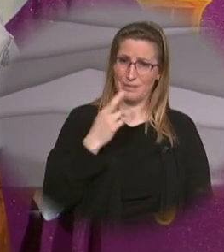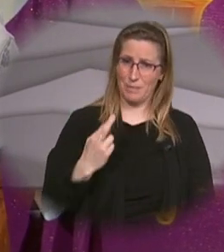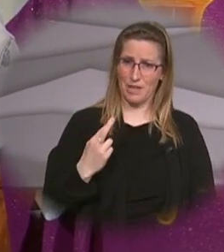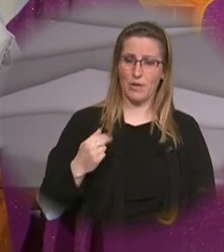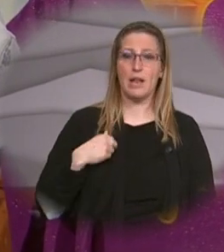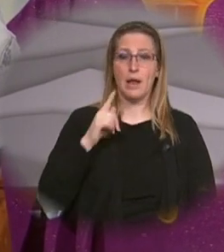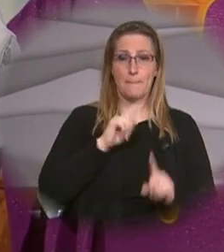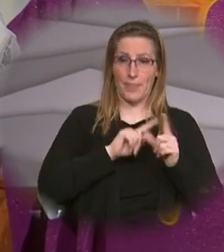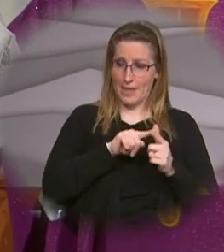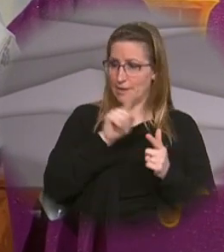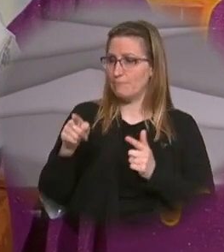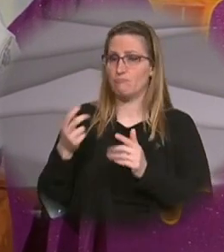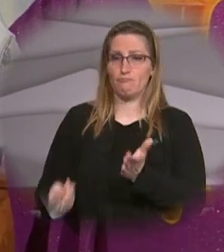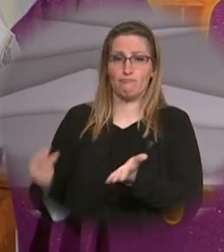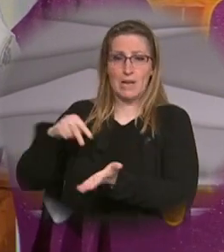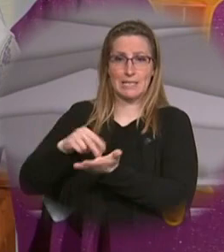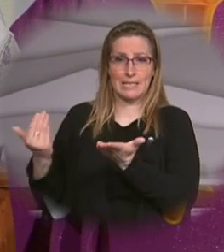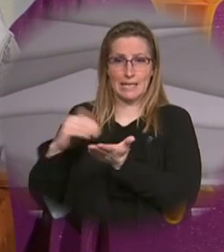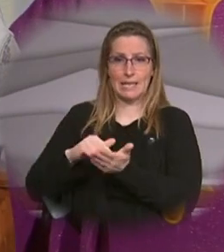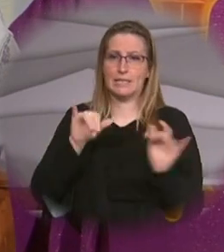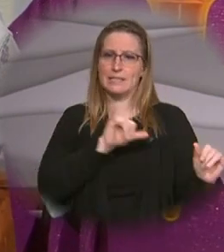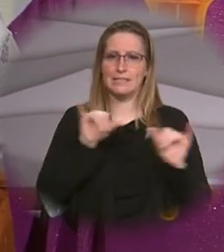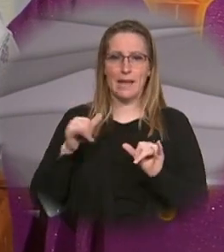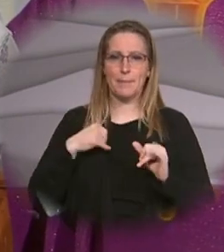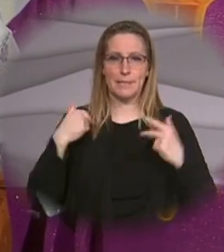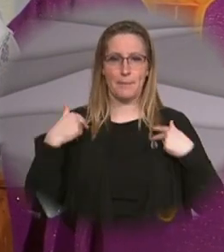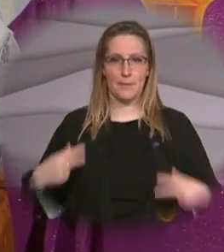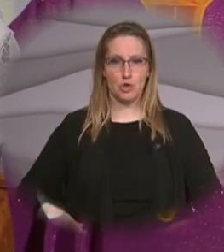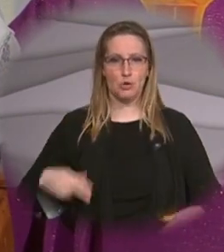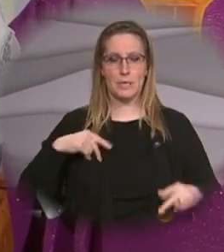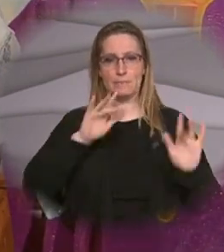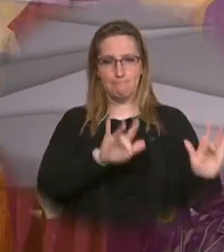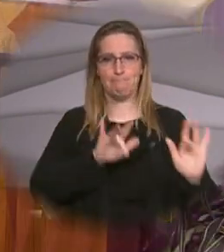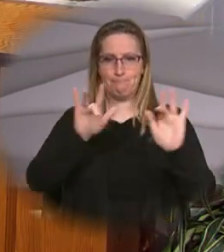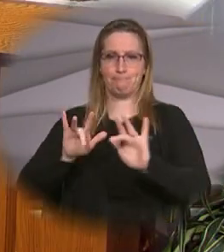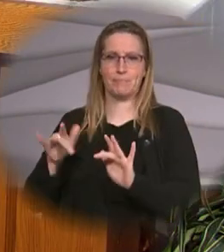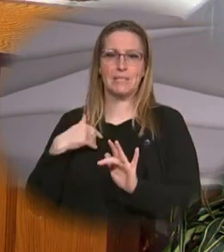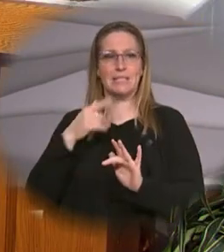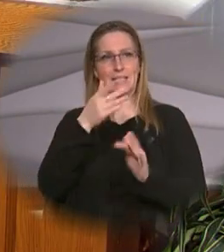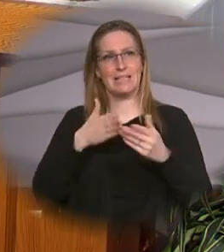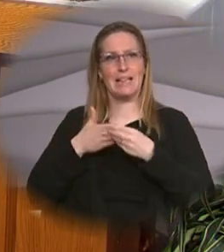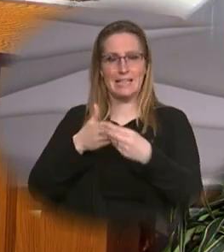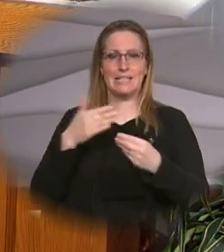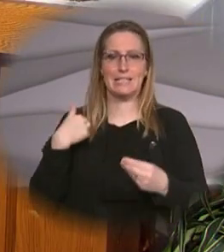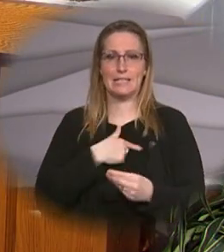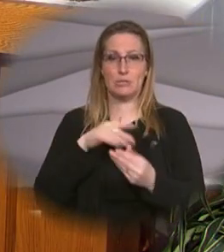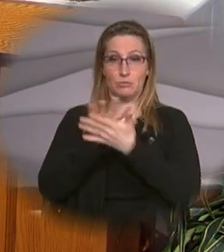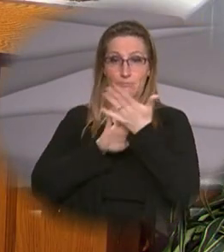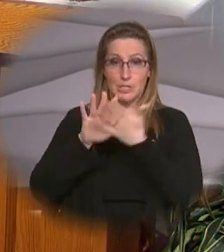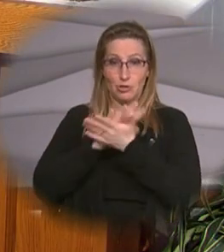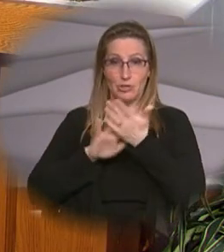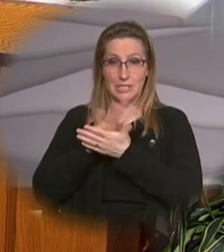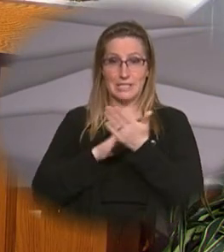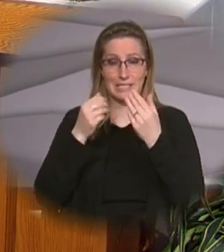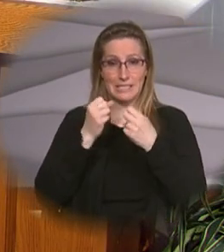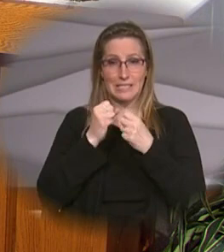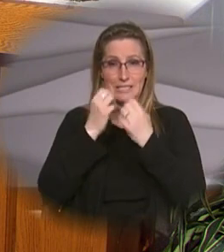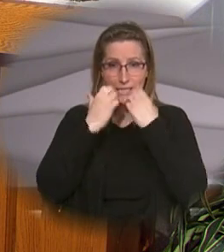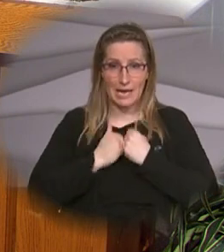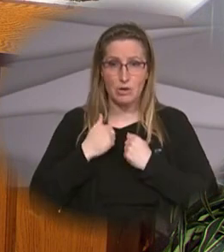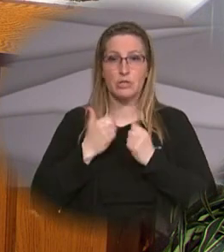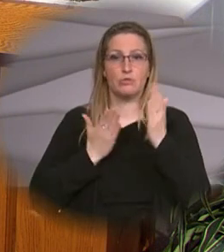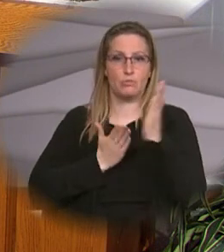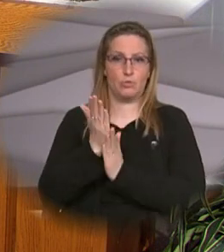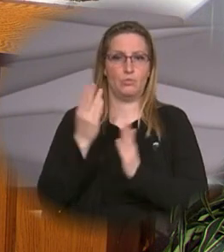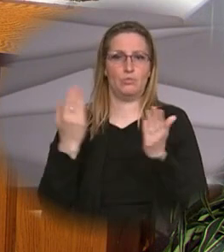tomb. Just as taking pity on the human race, he leads us by sacred mysteries to new life. Through